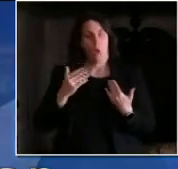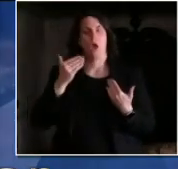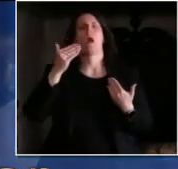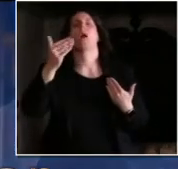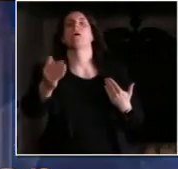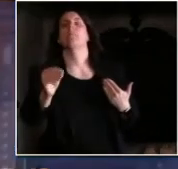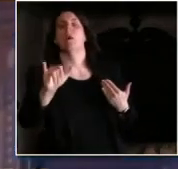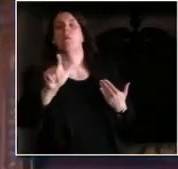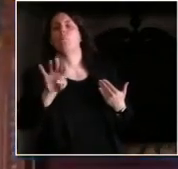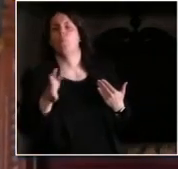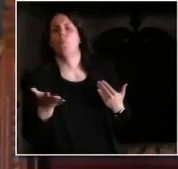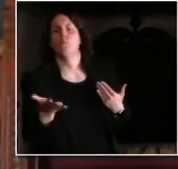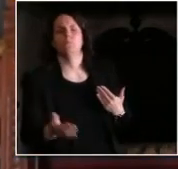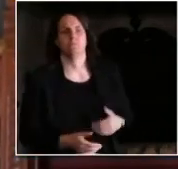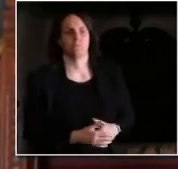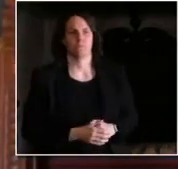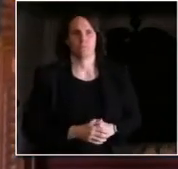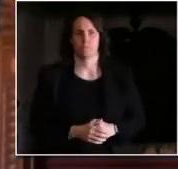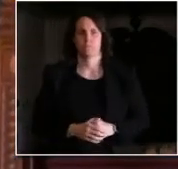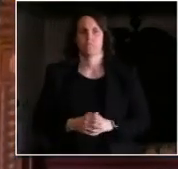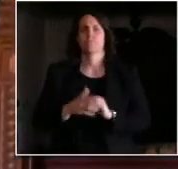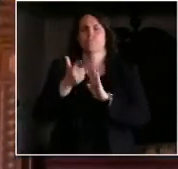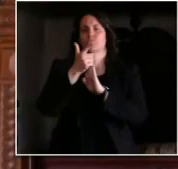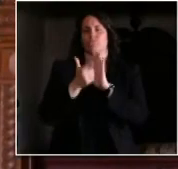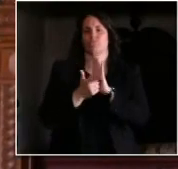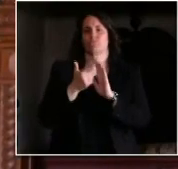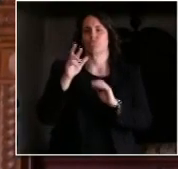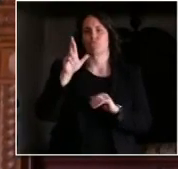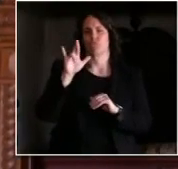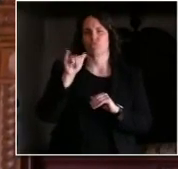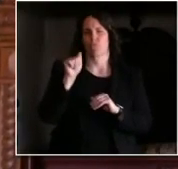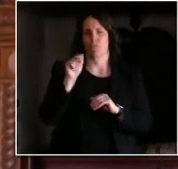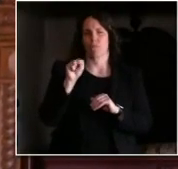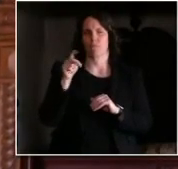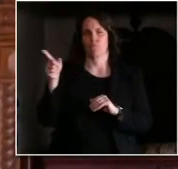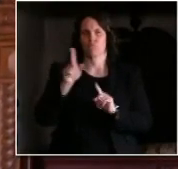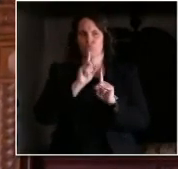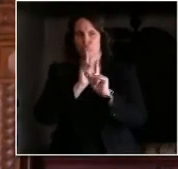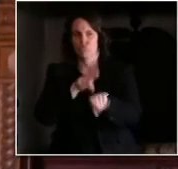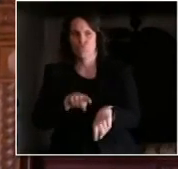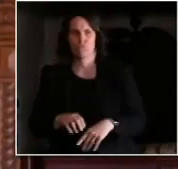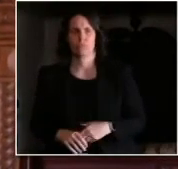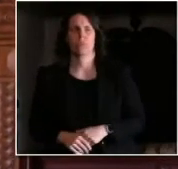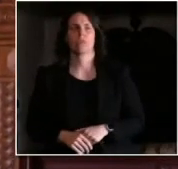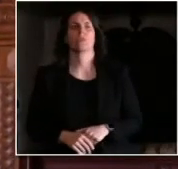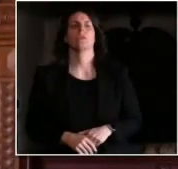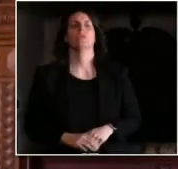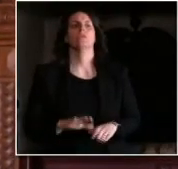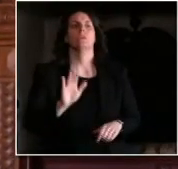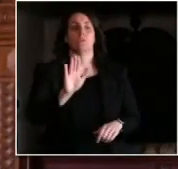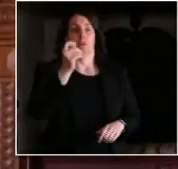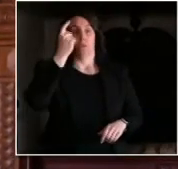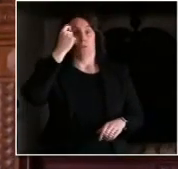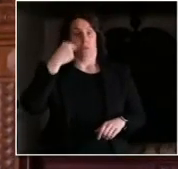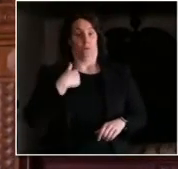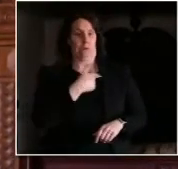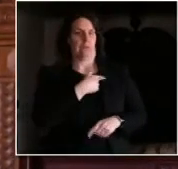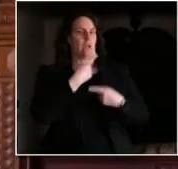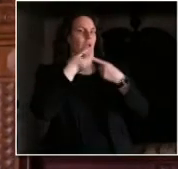24th so the reason for announcing the extension and signing the extension now is to give folks time to prepare